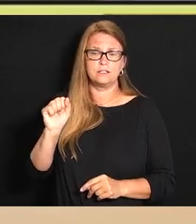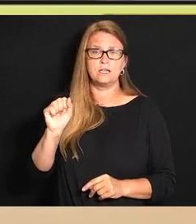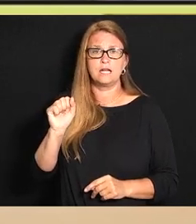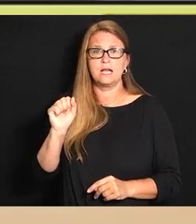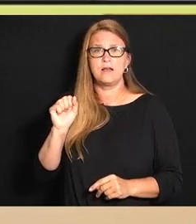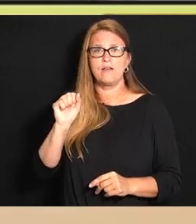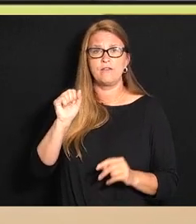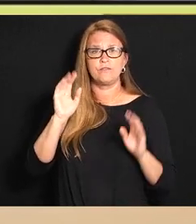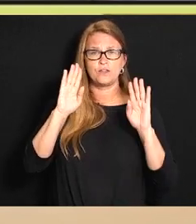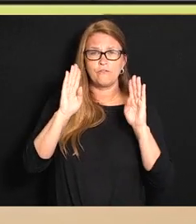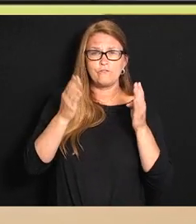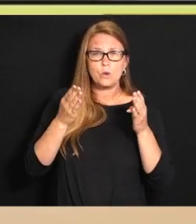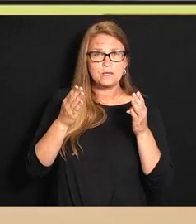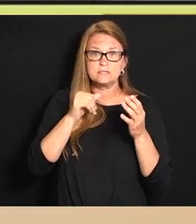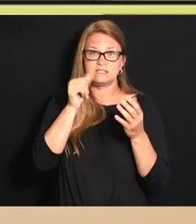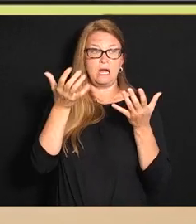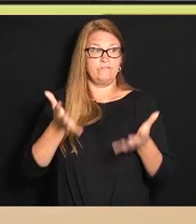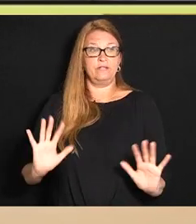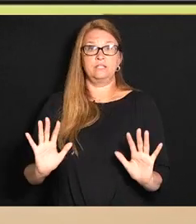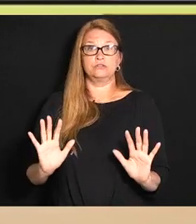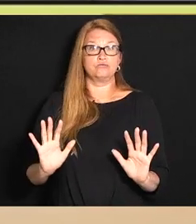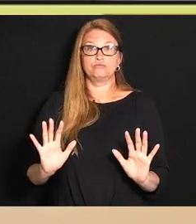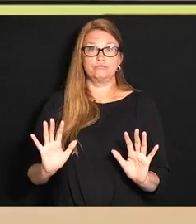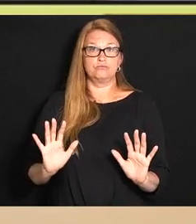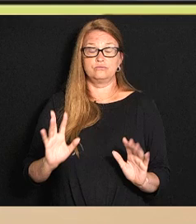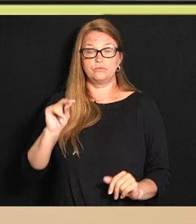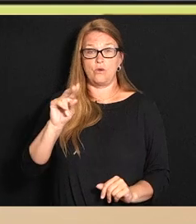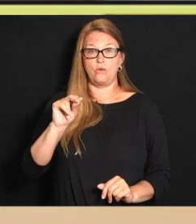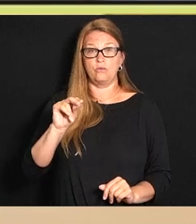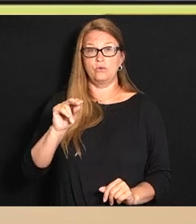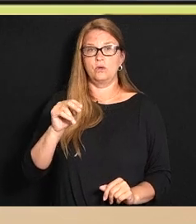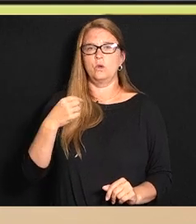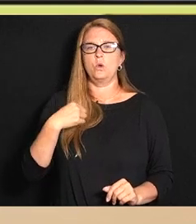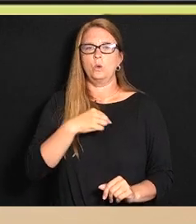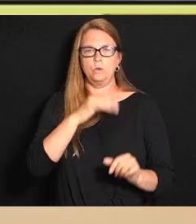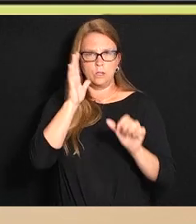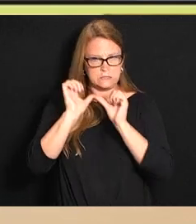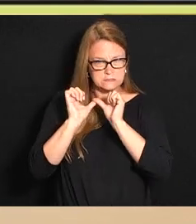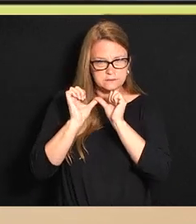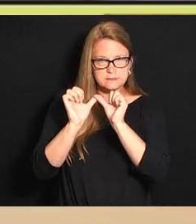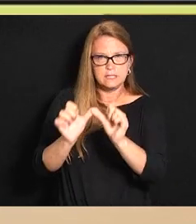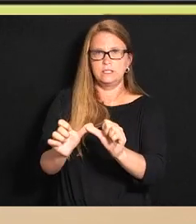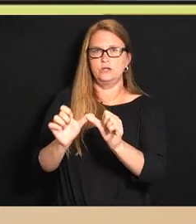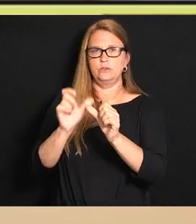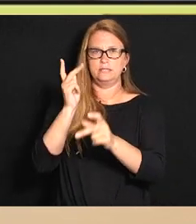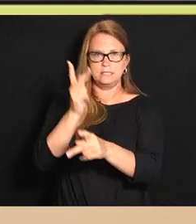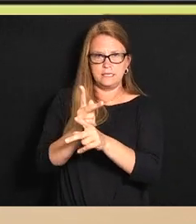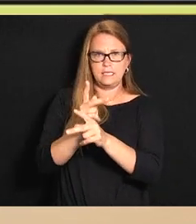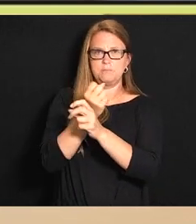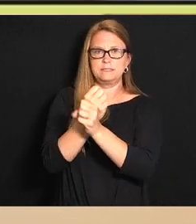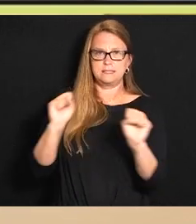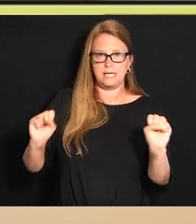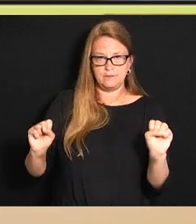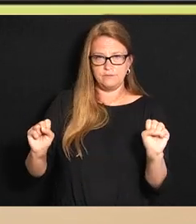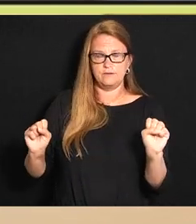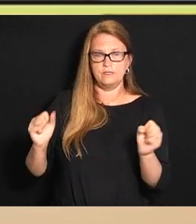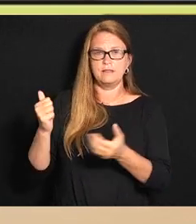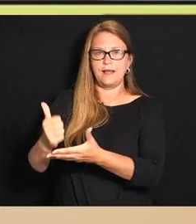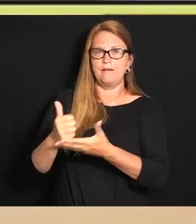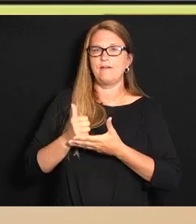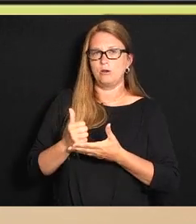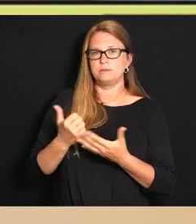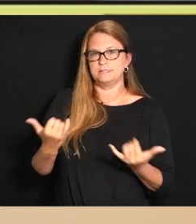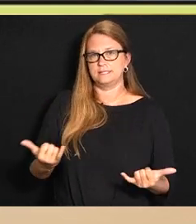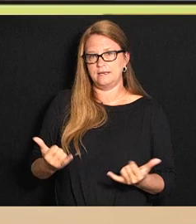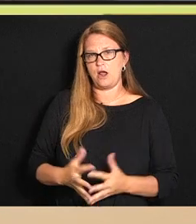focus is not done yet and it is important for us to continue to do the things that we've done that have helped us to this point. Thank